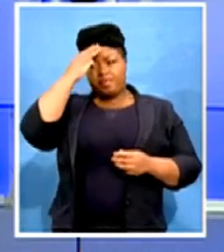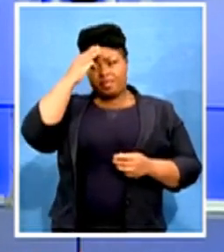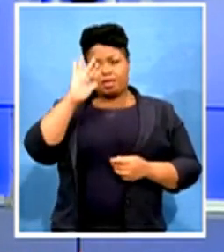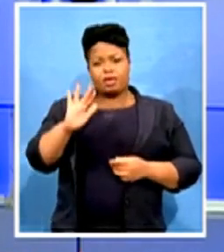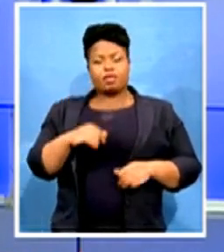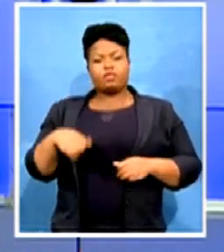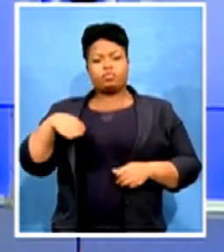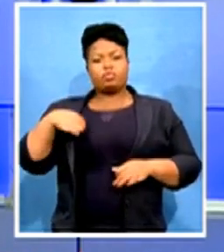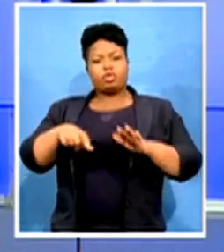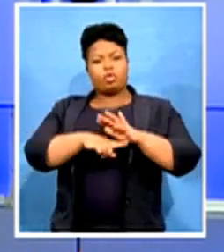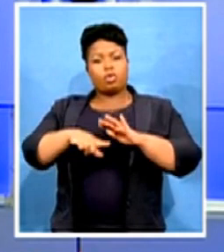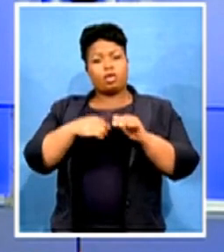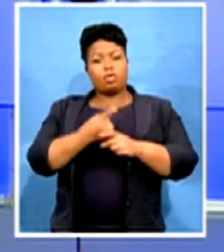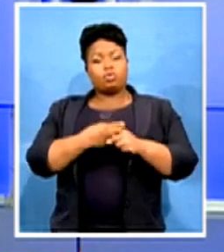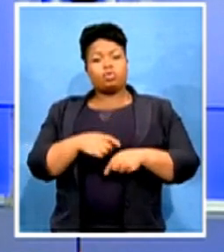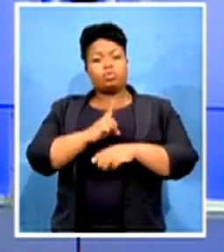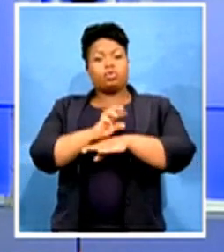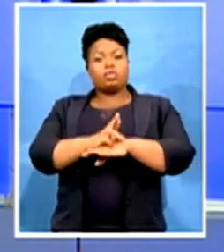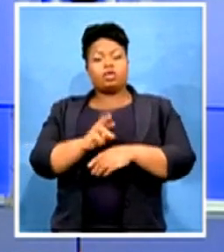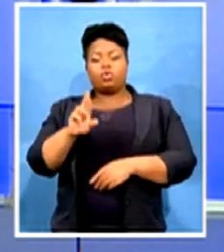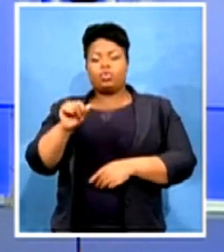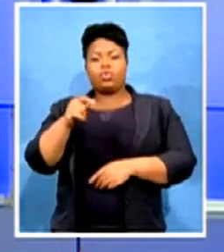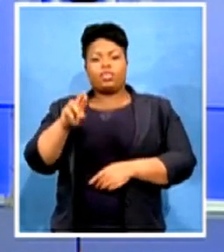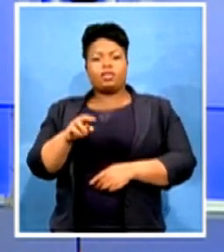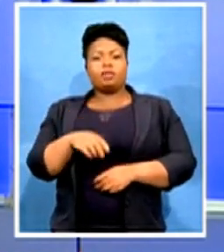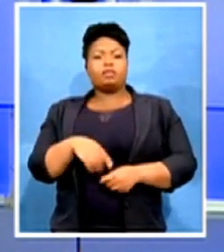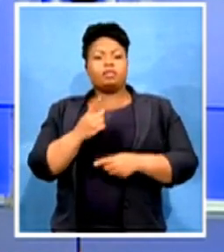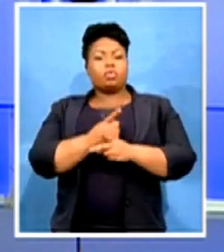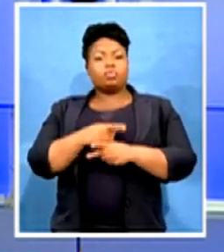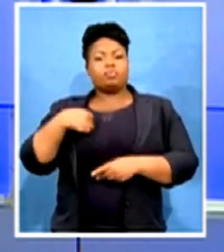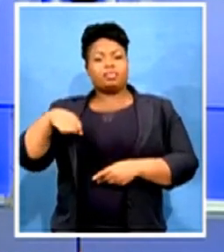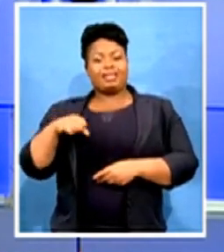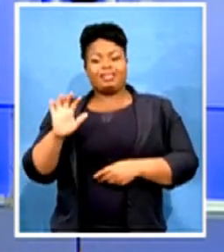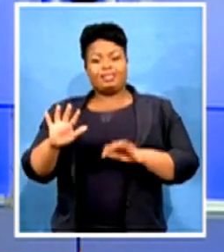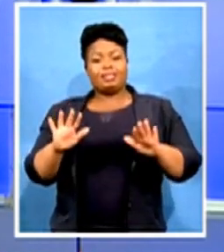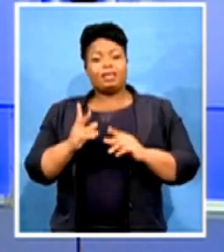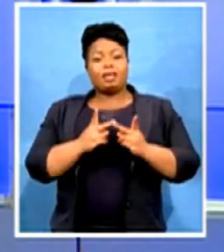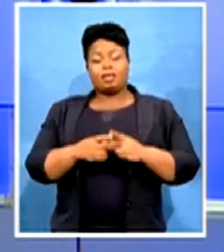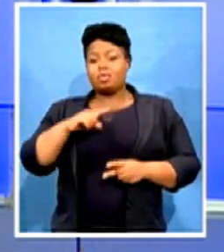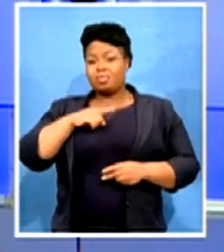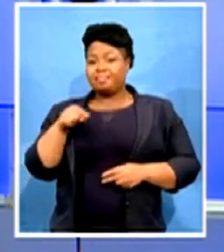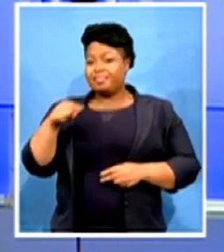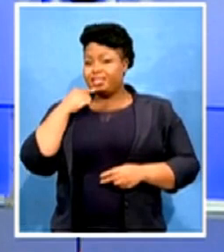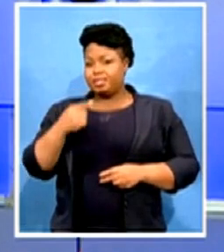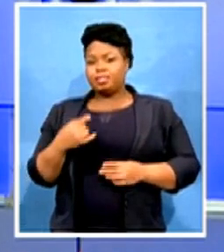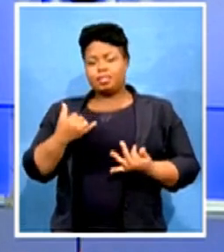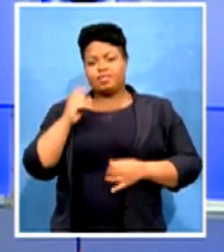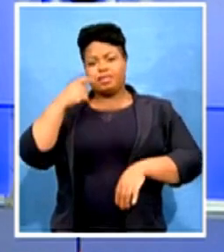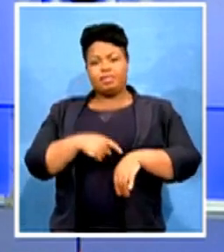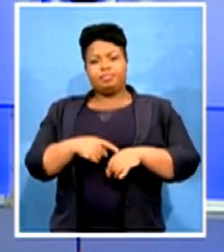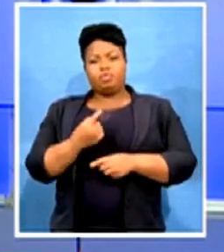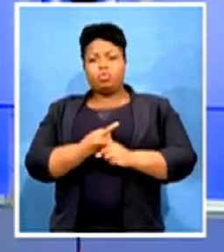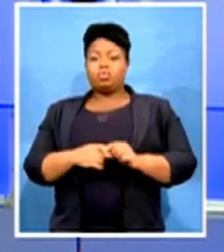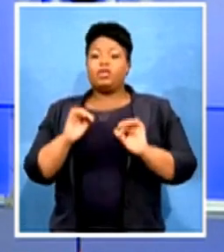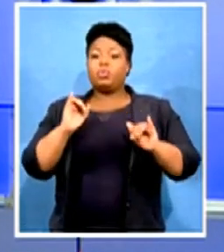Sukhumotsi Mombati District municipality. The party says this is the first step in dealing with the poor leadership and severe delivery issues